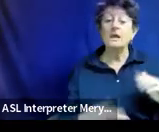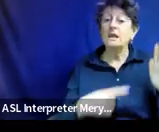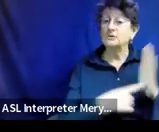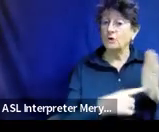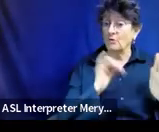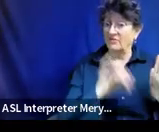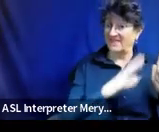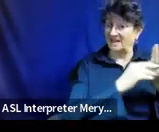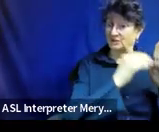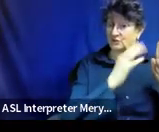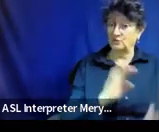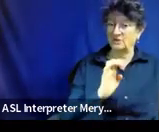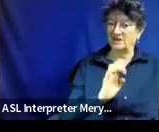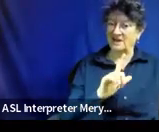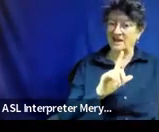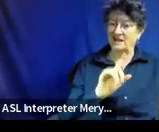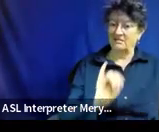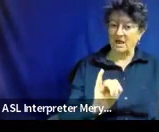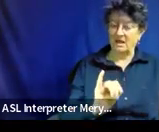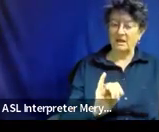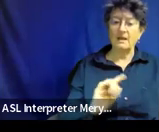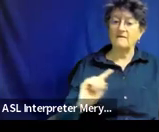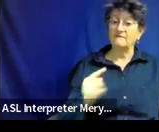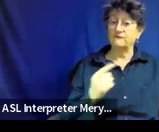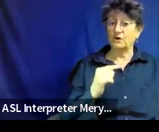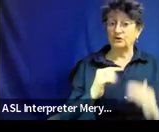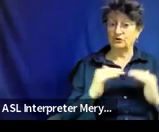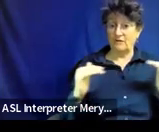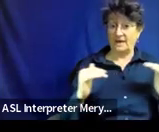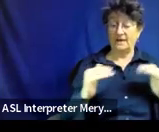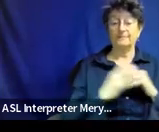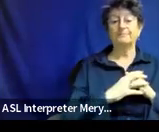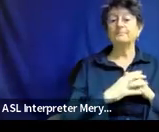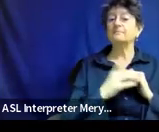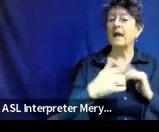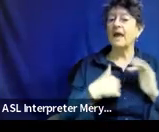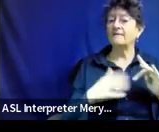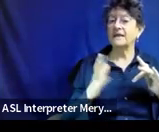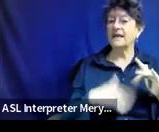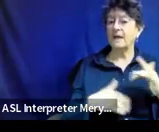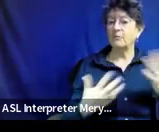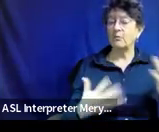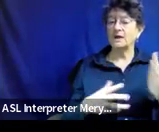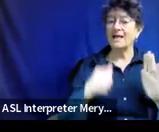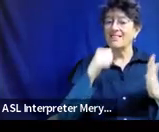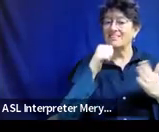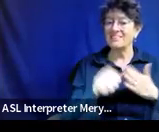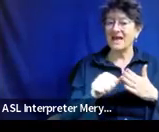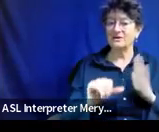is in first grade. He has a gap in letter ID,